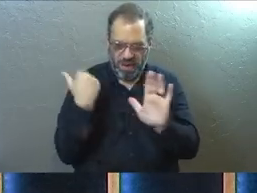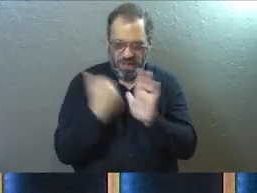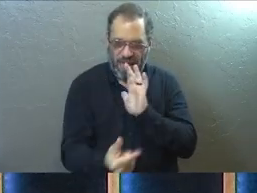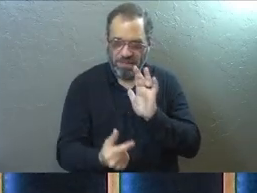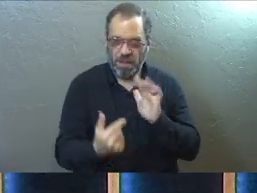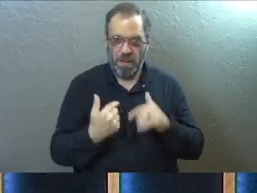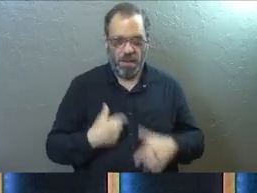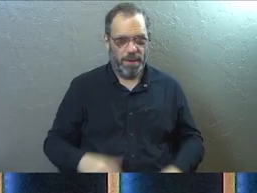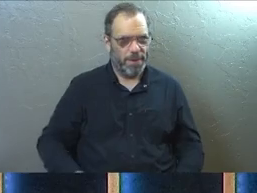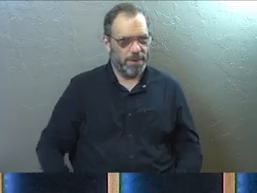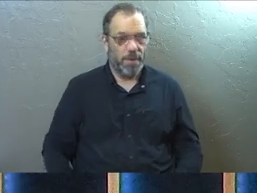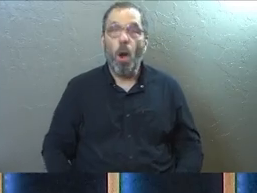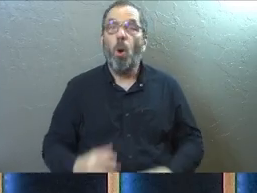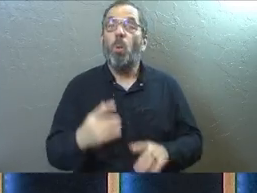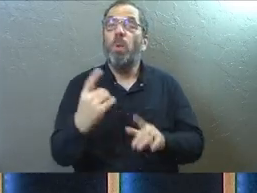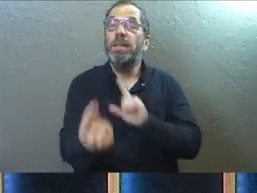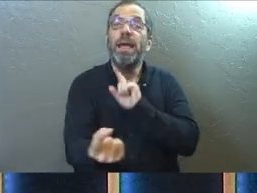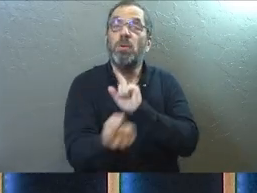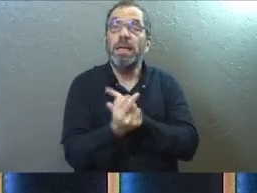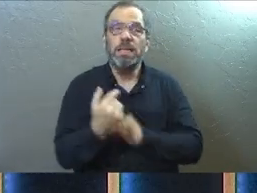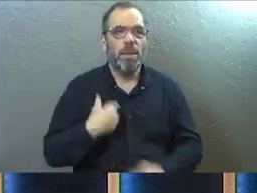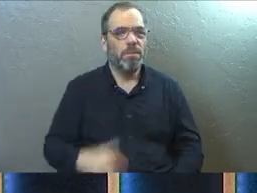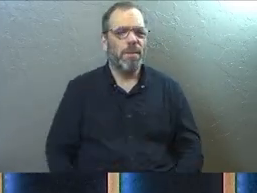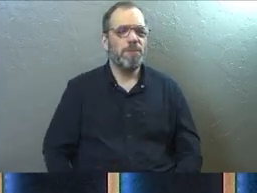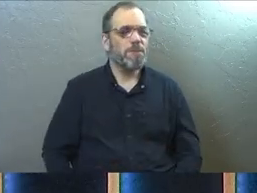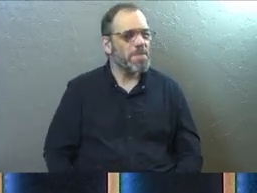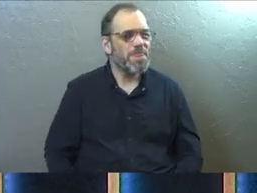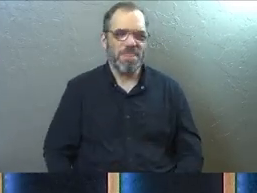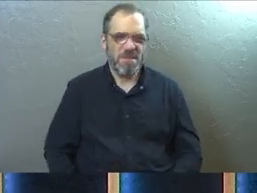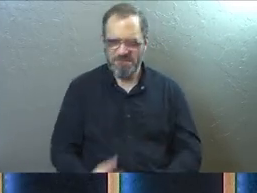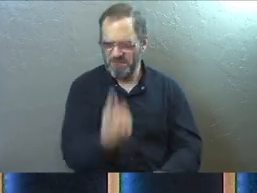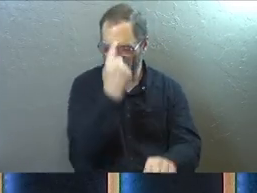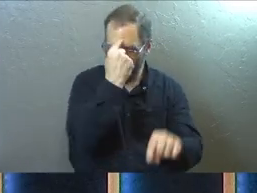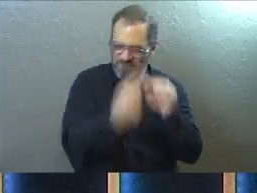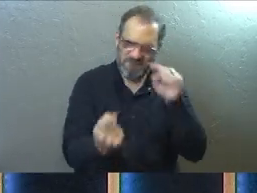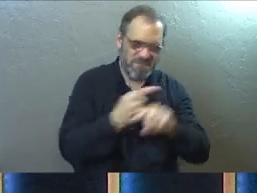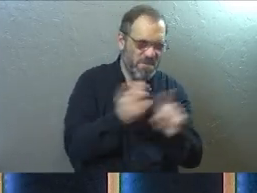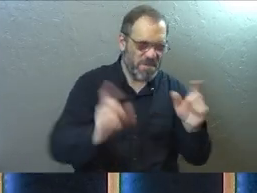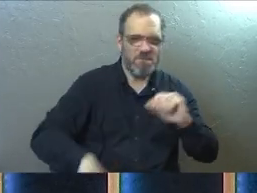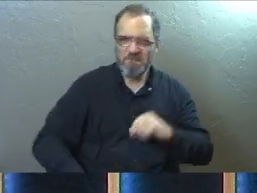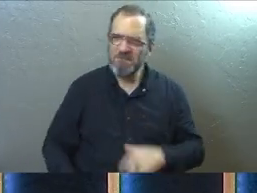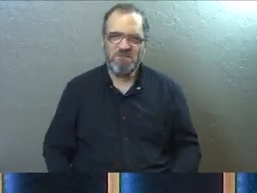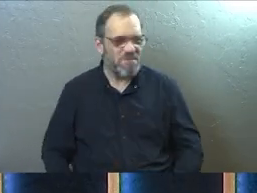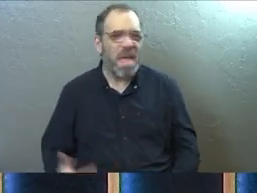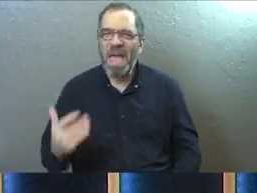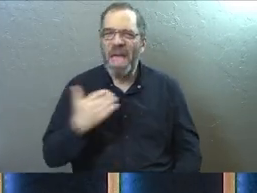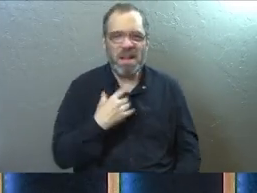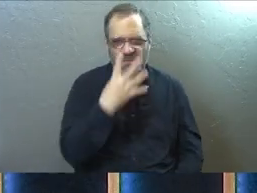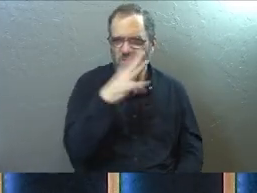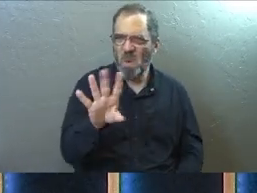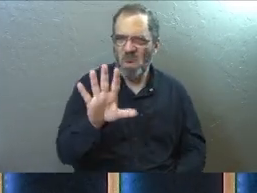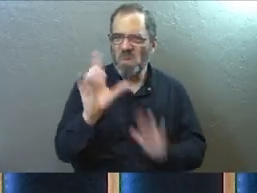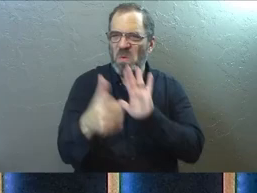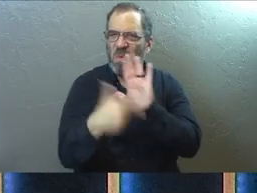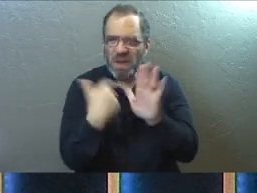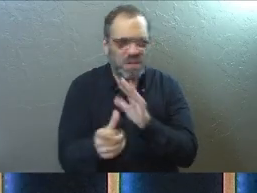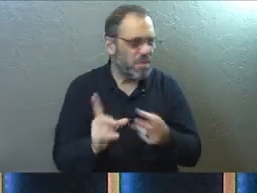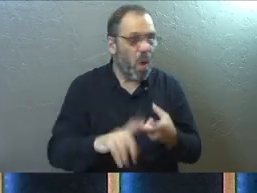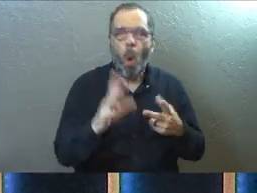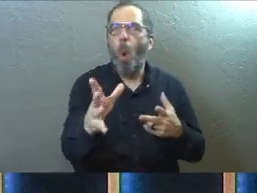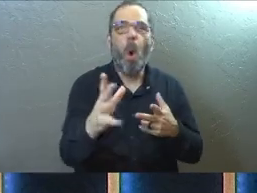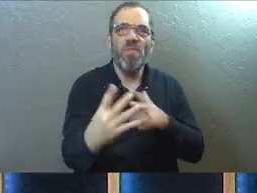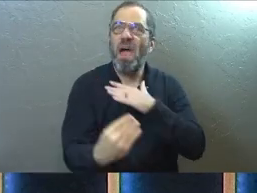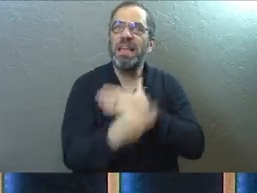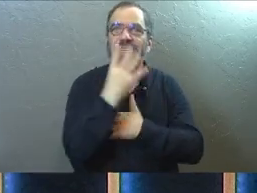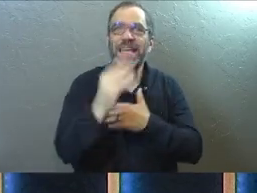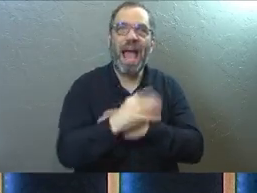me ever, when they come along and criticize me, I get to disagree with them and I get to ignore their criticism or even